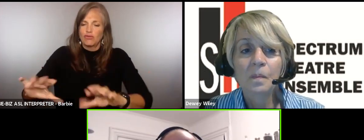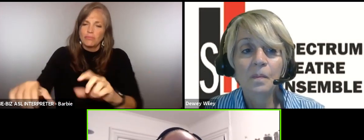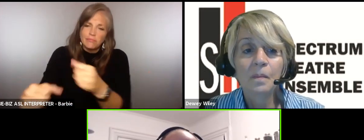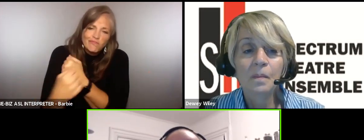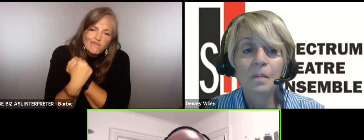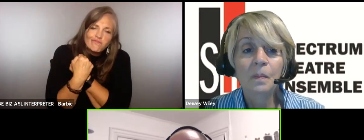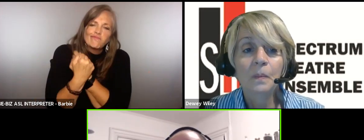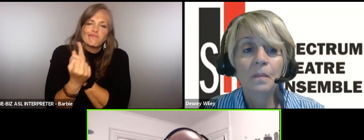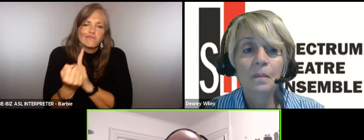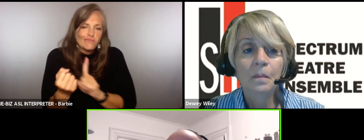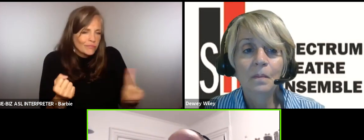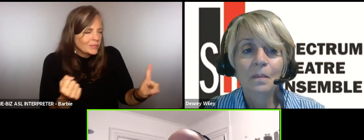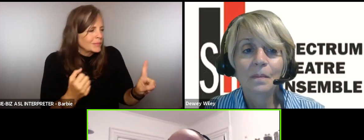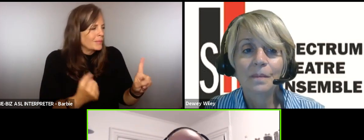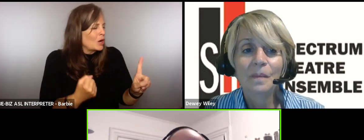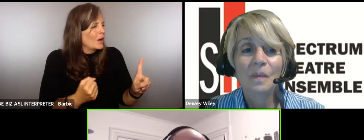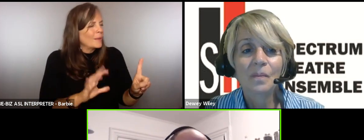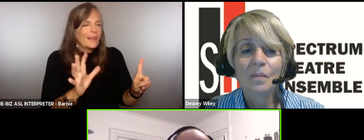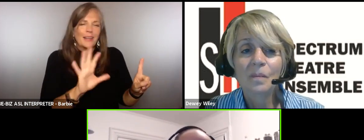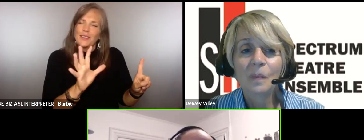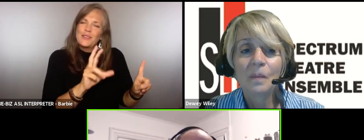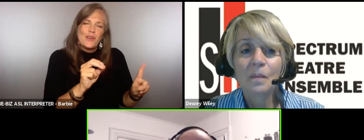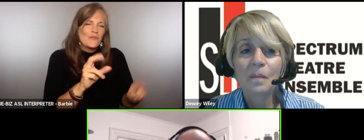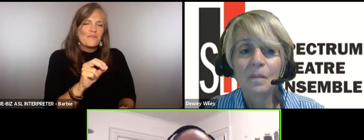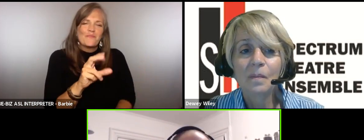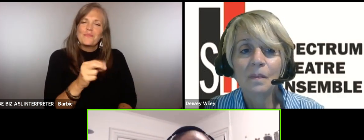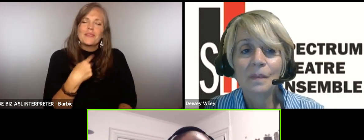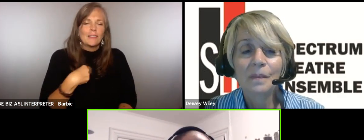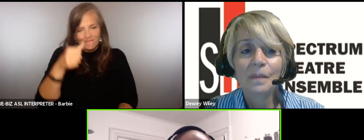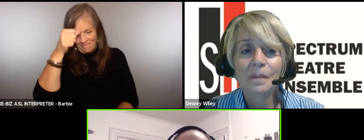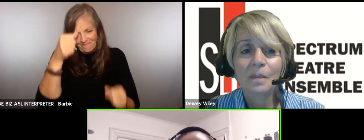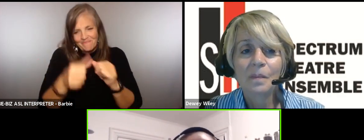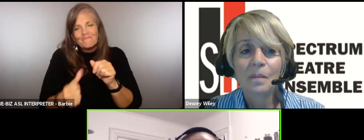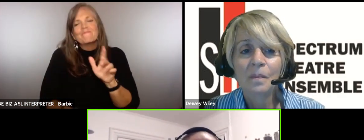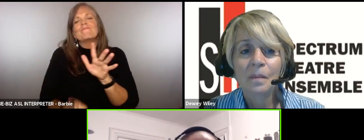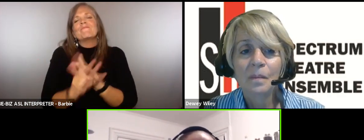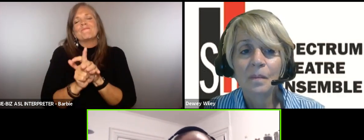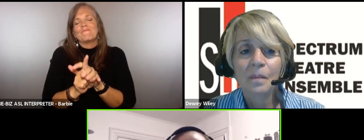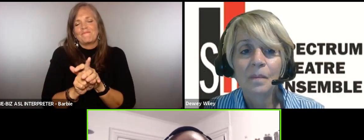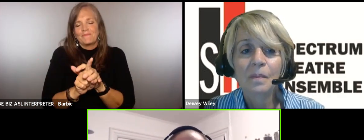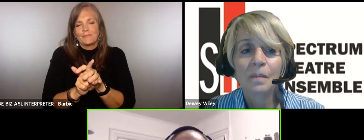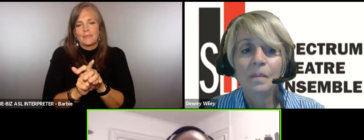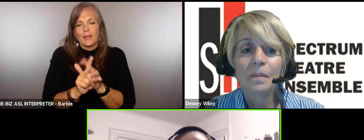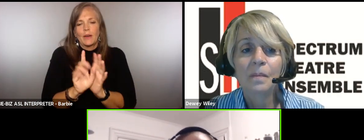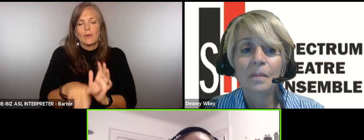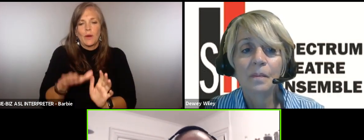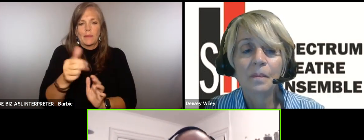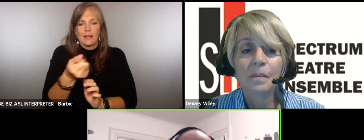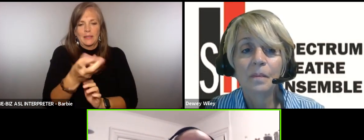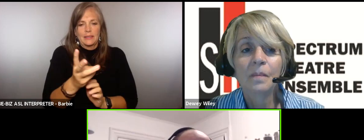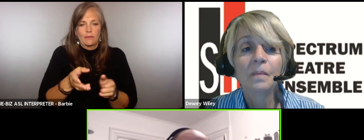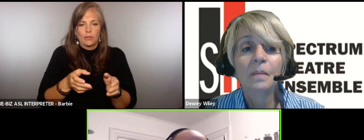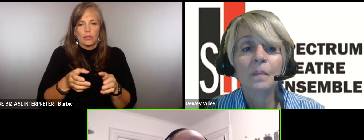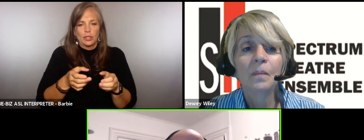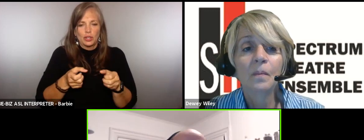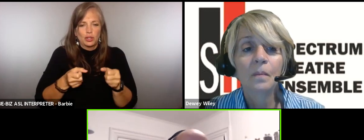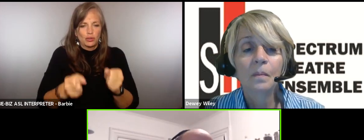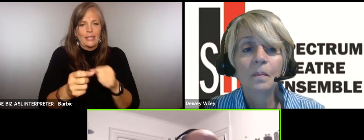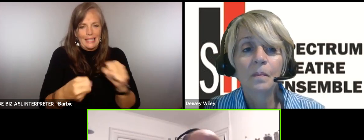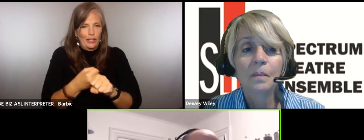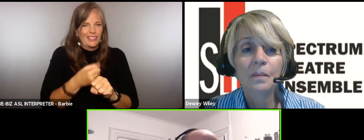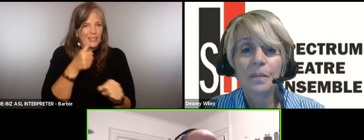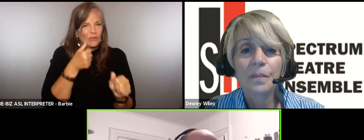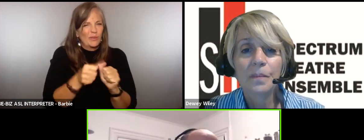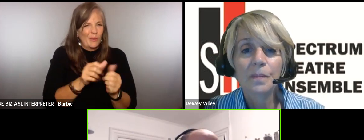headed back to my car I was just like no and I remembered something from when I was growing up and I had a couple of street years where this came from and I always